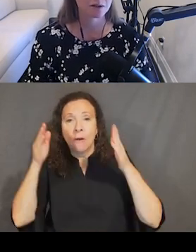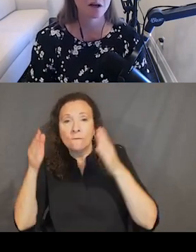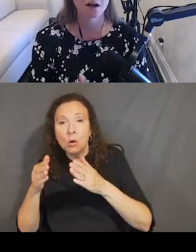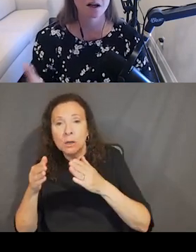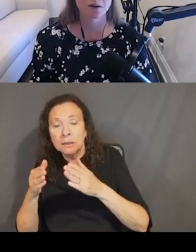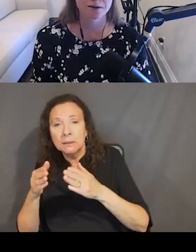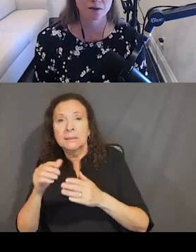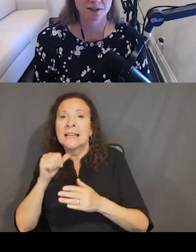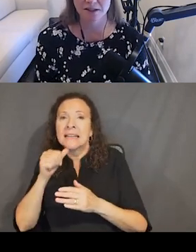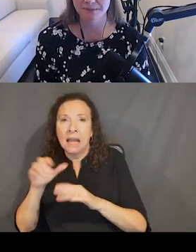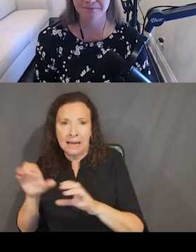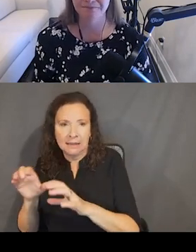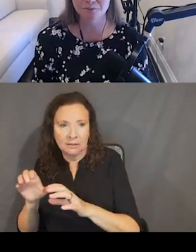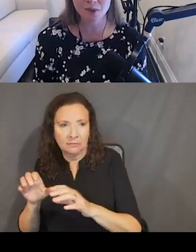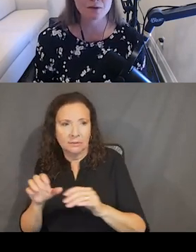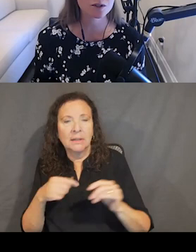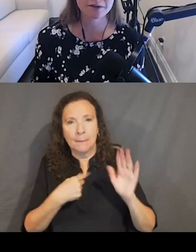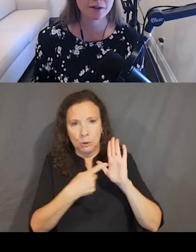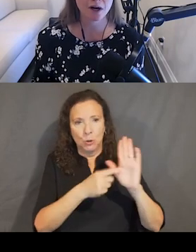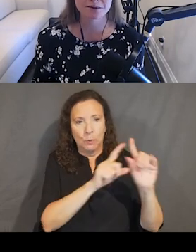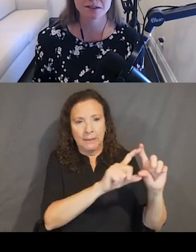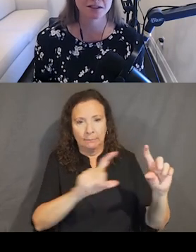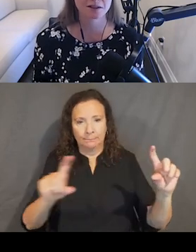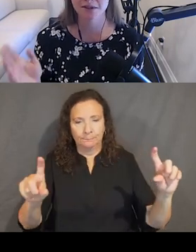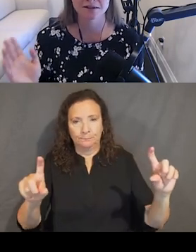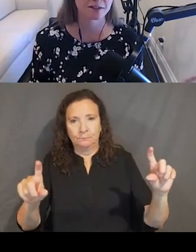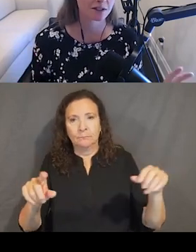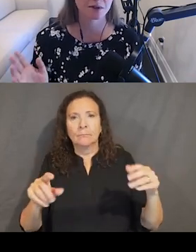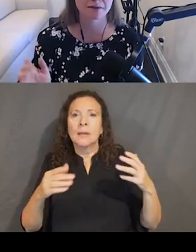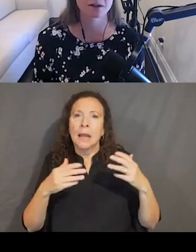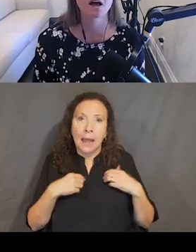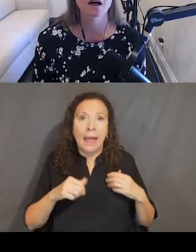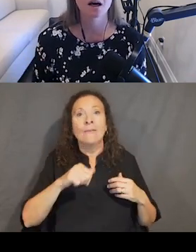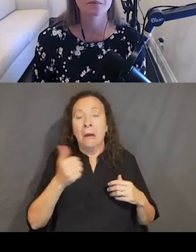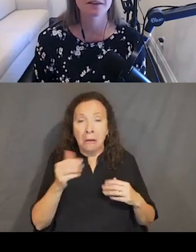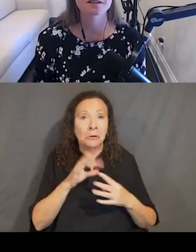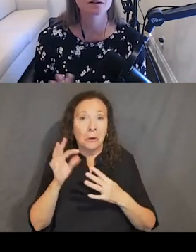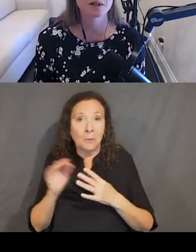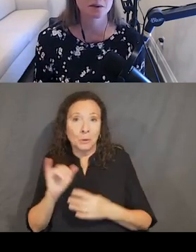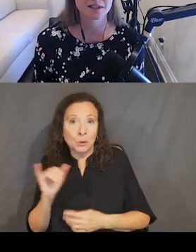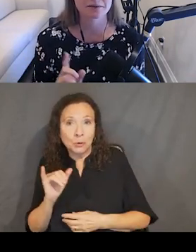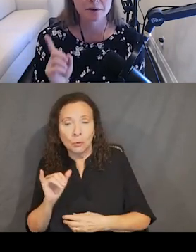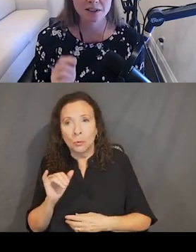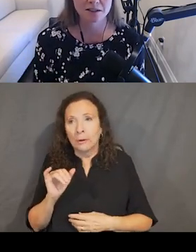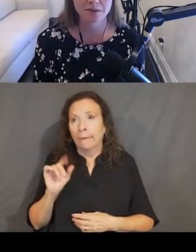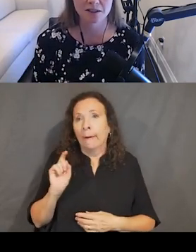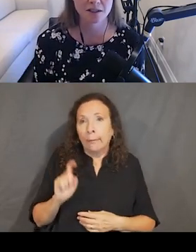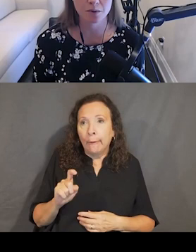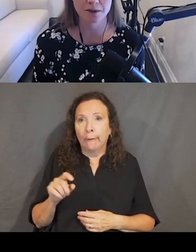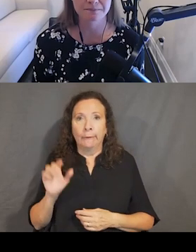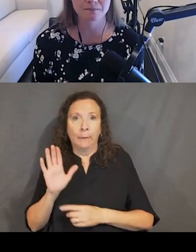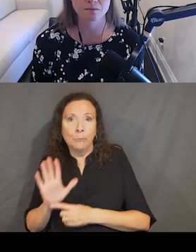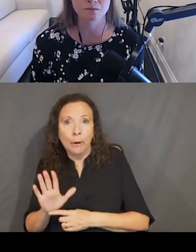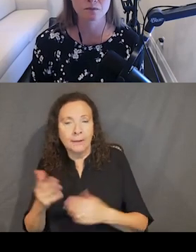mobile here, those four states. Of course, you have other options, click, press, visited, whatever. But this is your minimum set from an accessibility